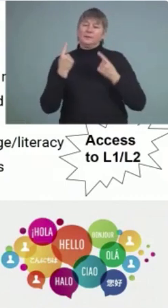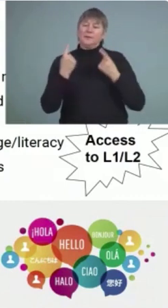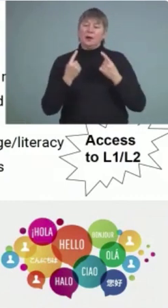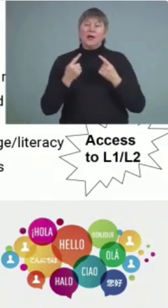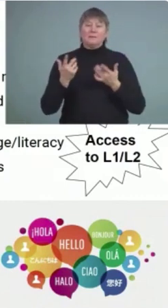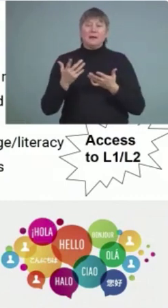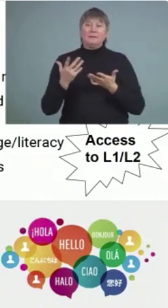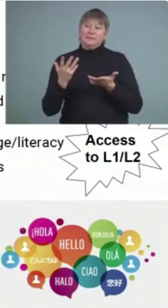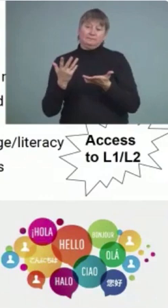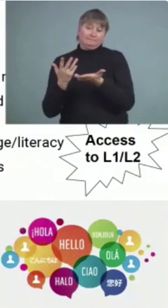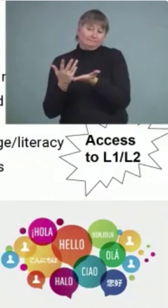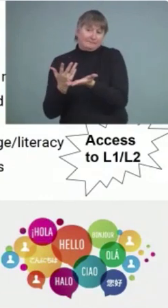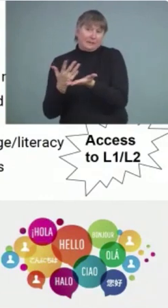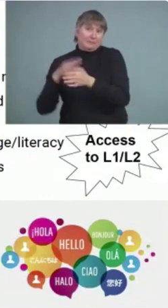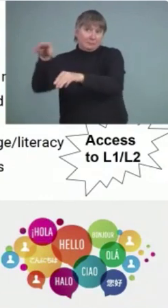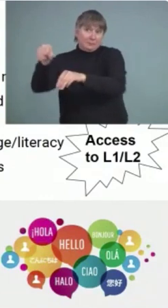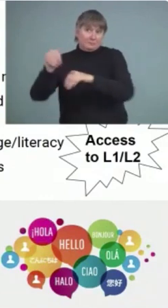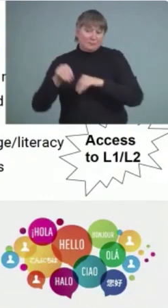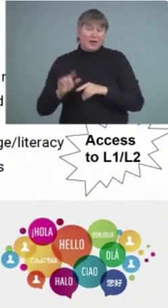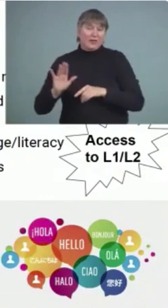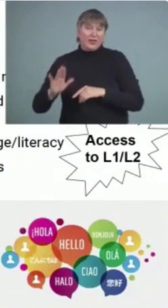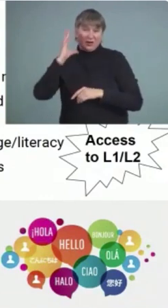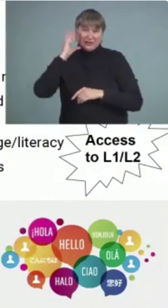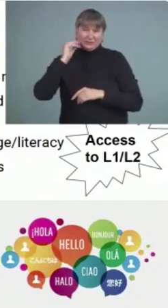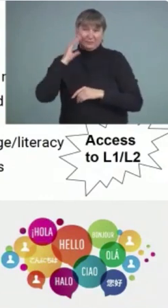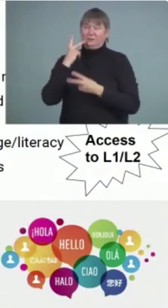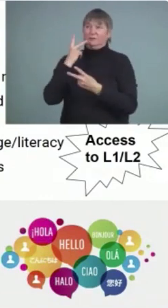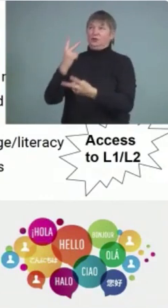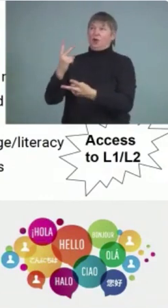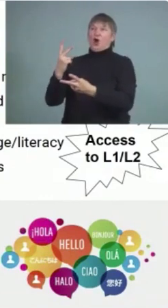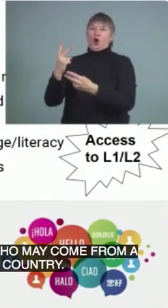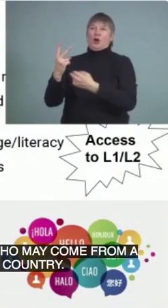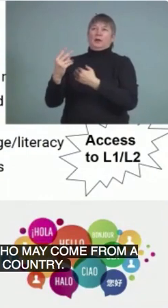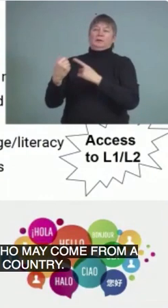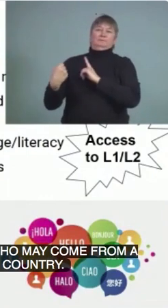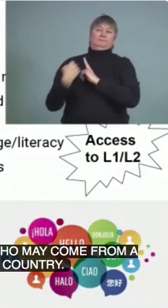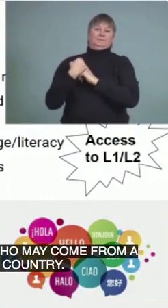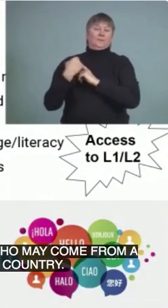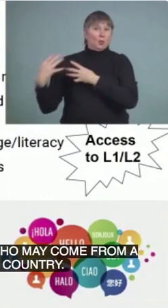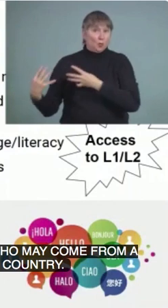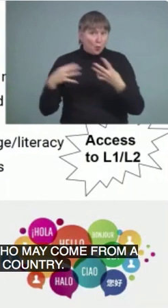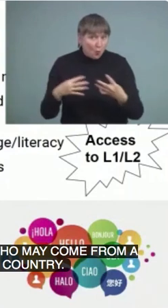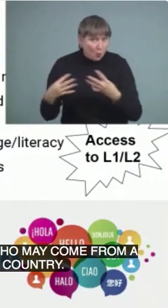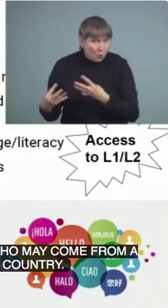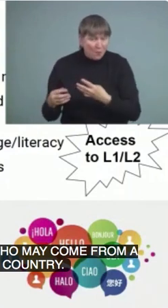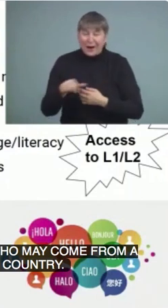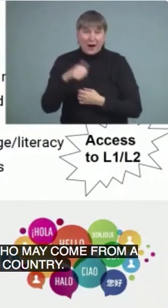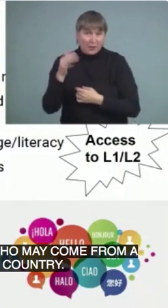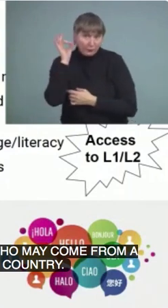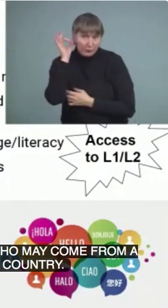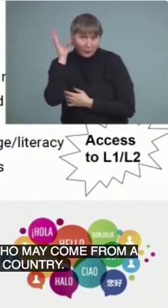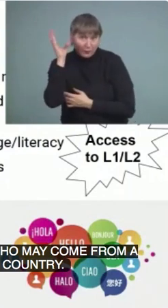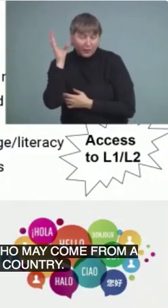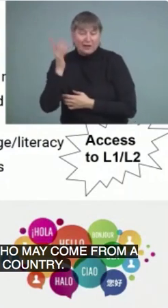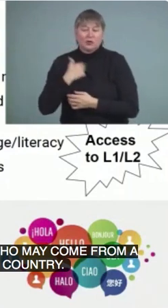experience, such as a war-torn country. So, you know, we might be looking for a trauma response in these children.